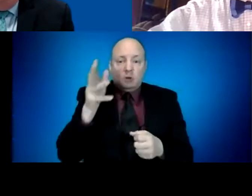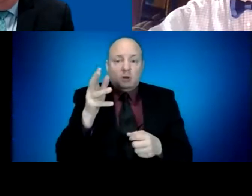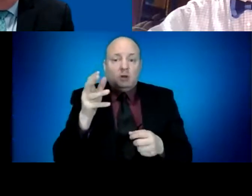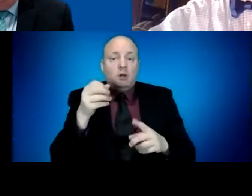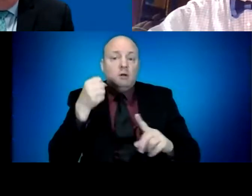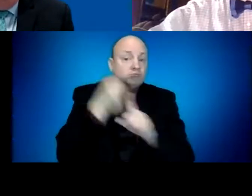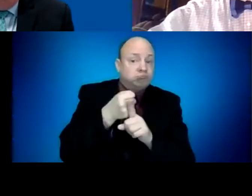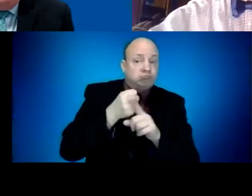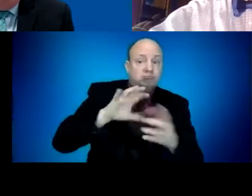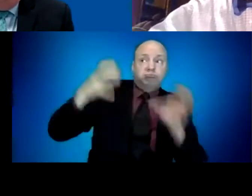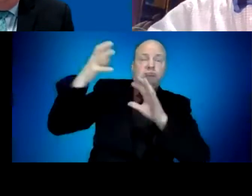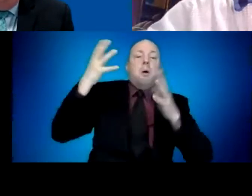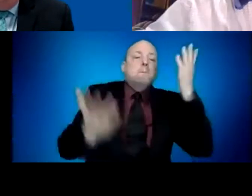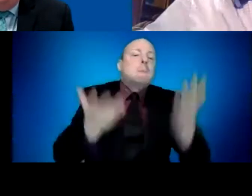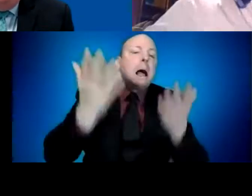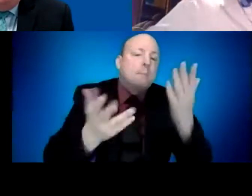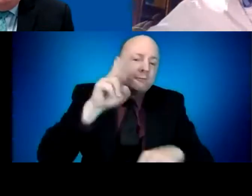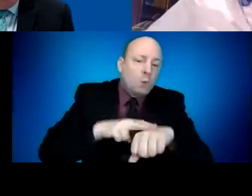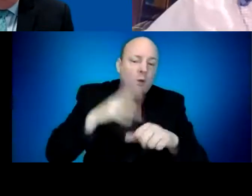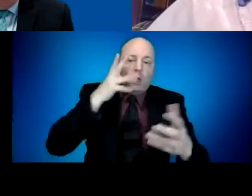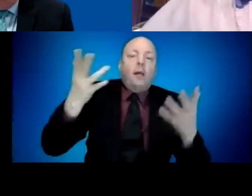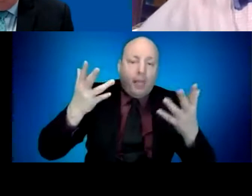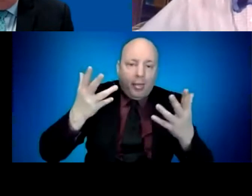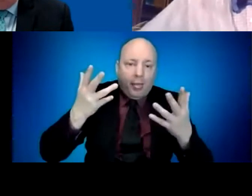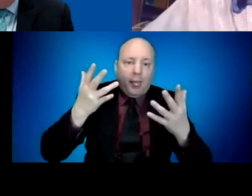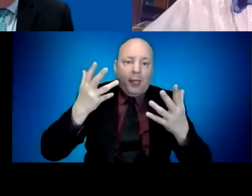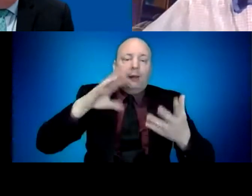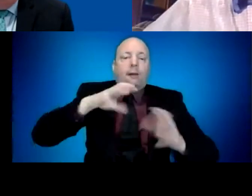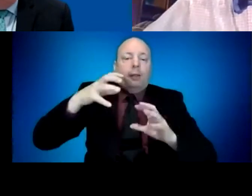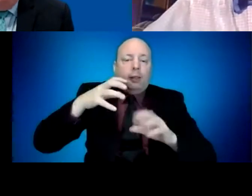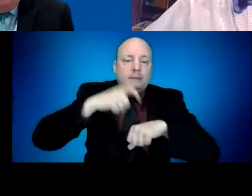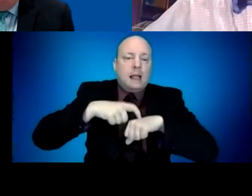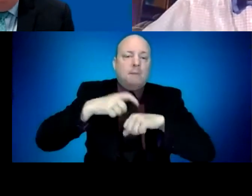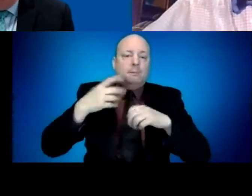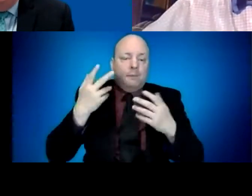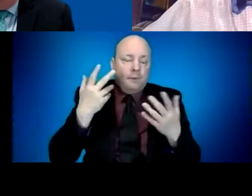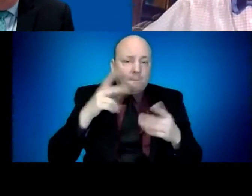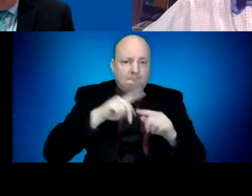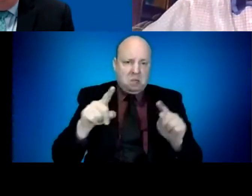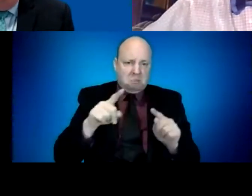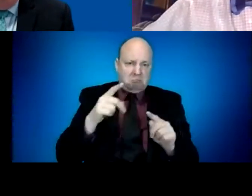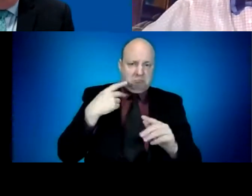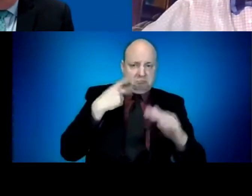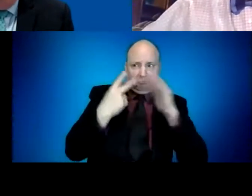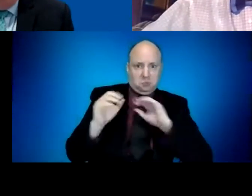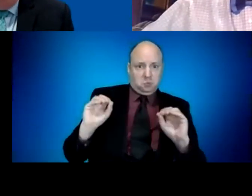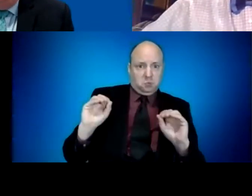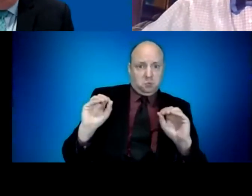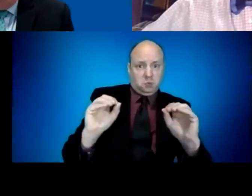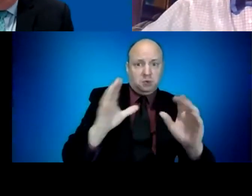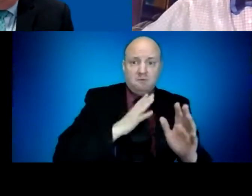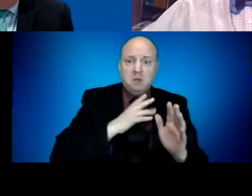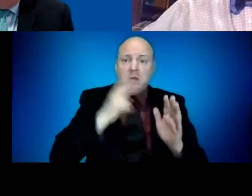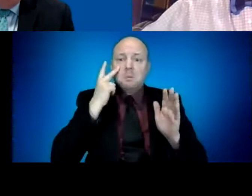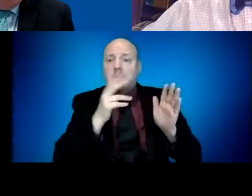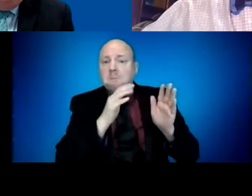We've done a lot of planning with how much vaccine we are capable of administering, and we're capable of administering vaccine through a variety